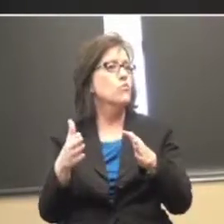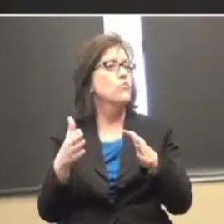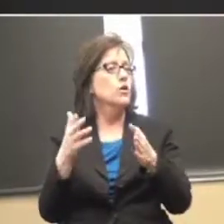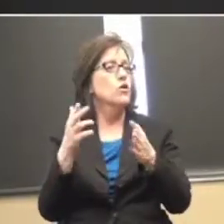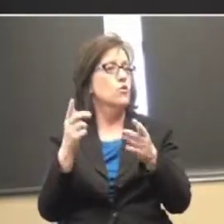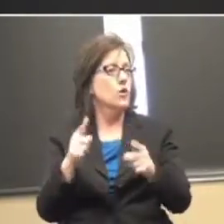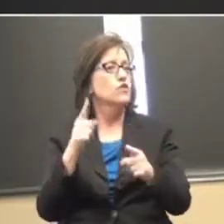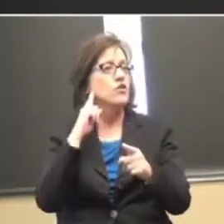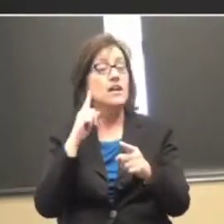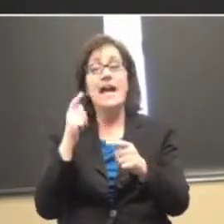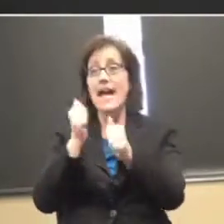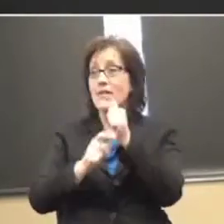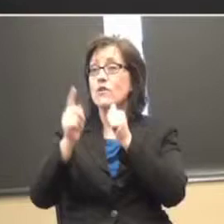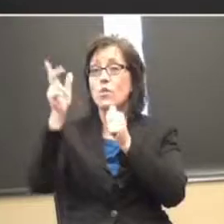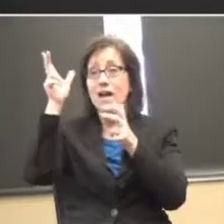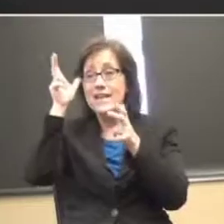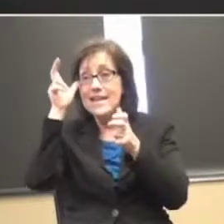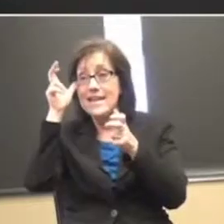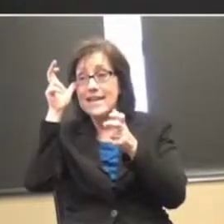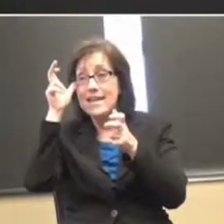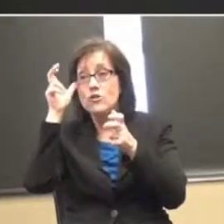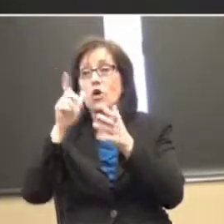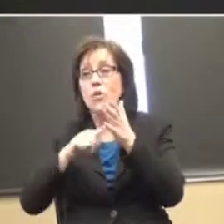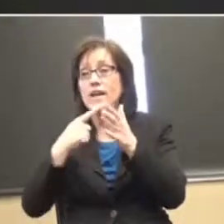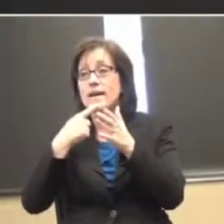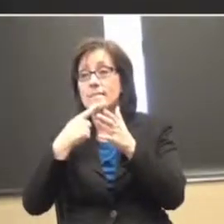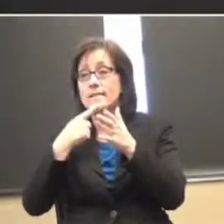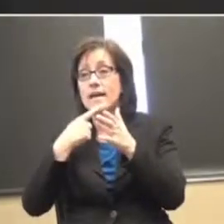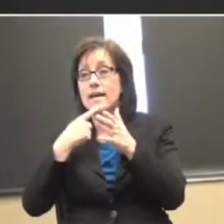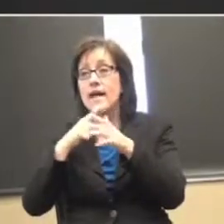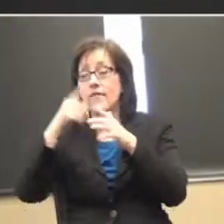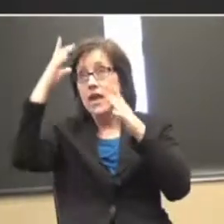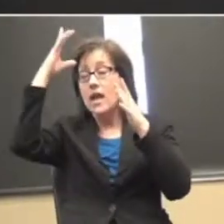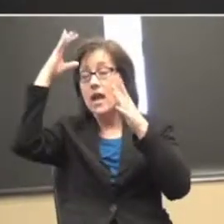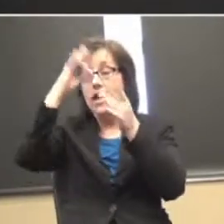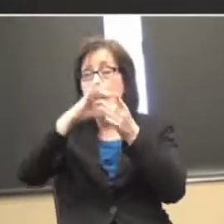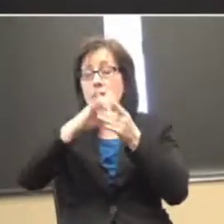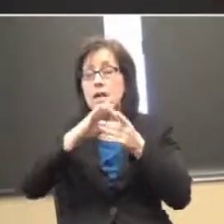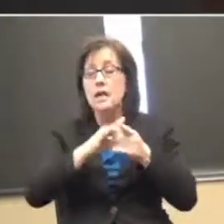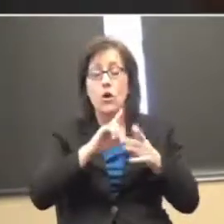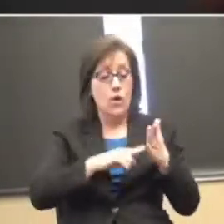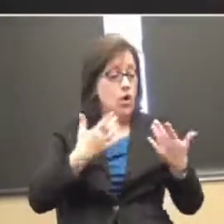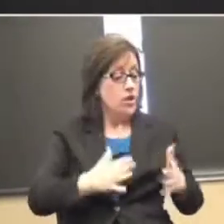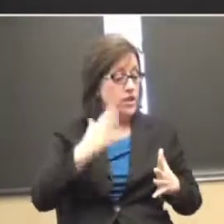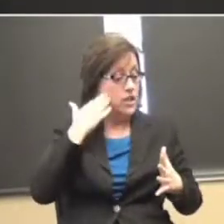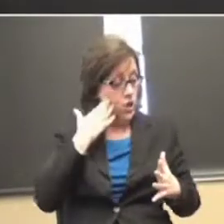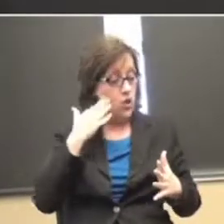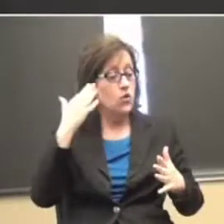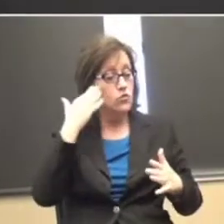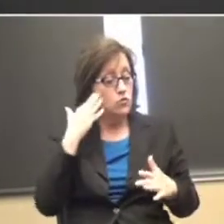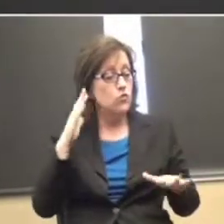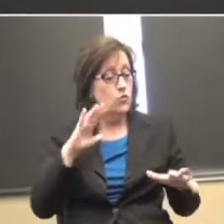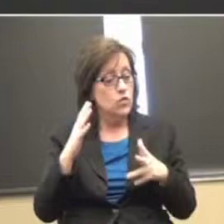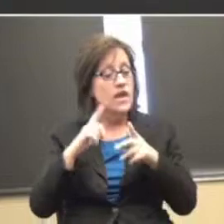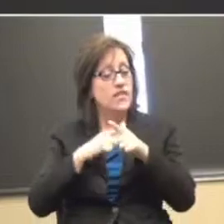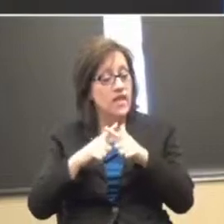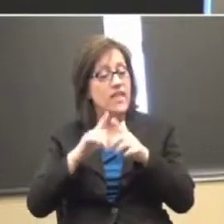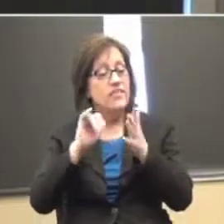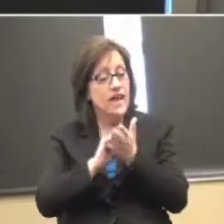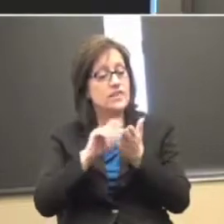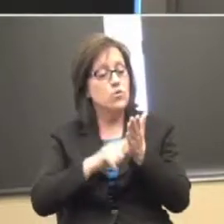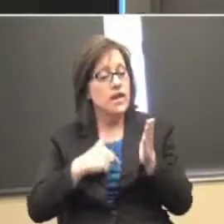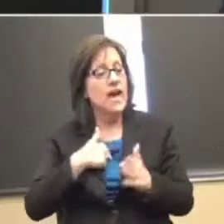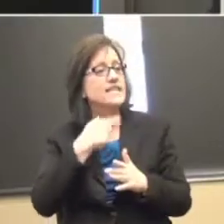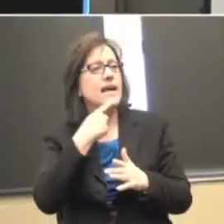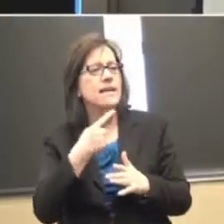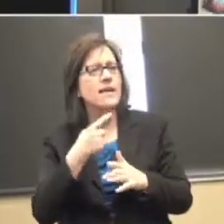hears what I'm saying and they connect it to what they already know, do, or feel and that begins to say what I said. And it may